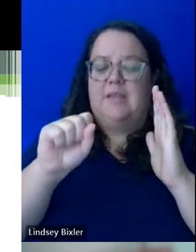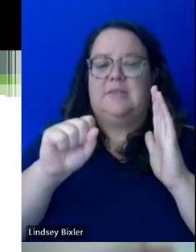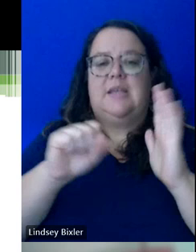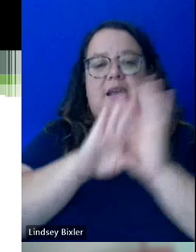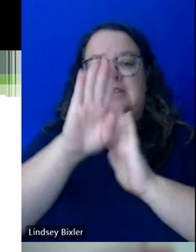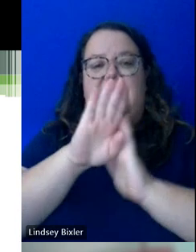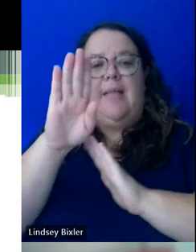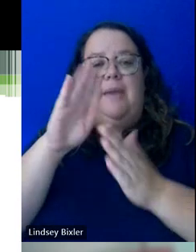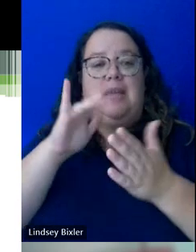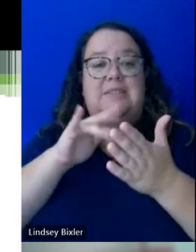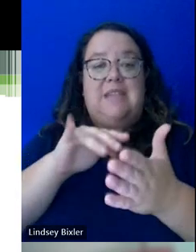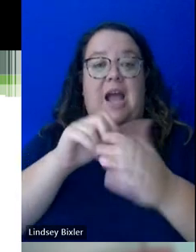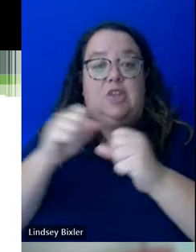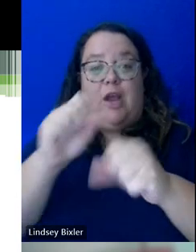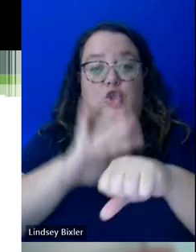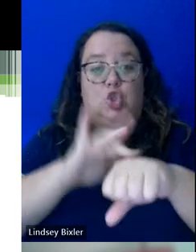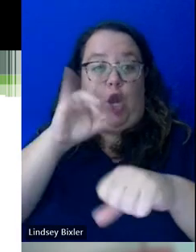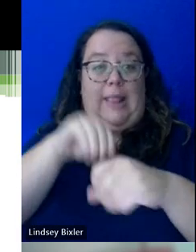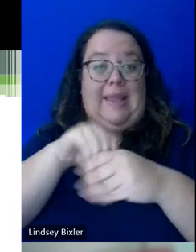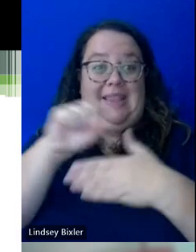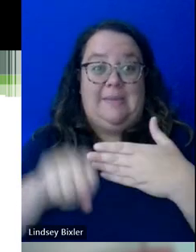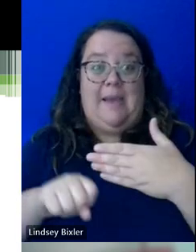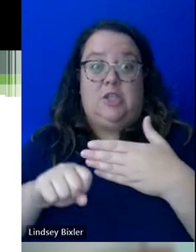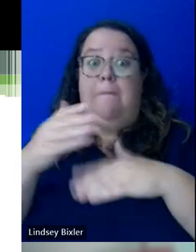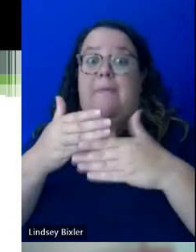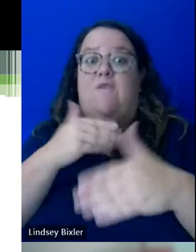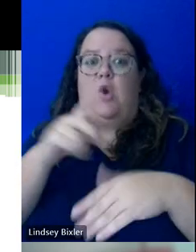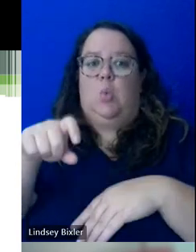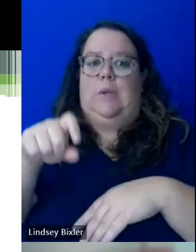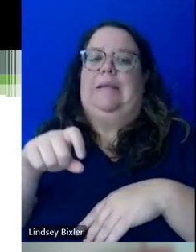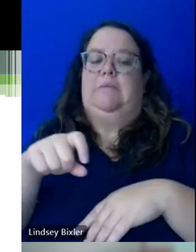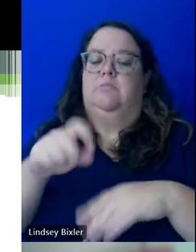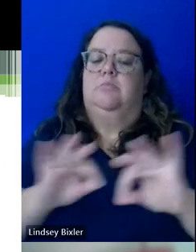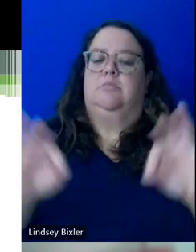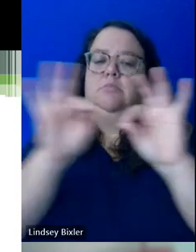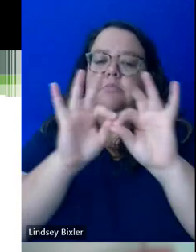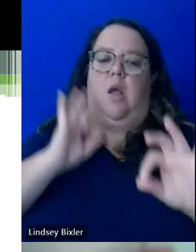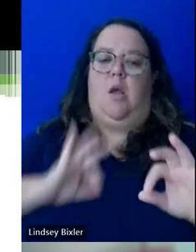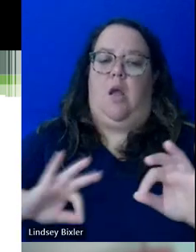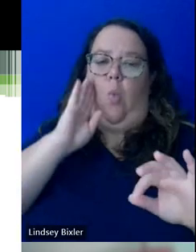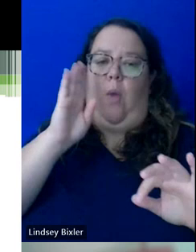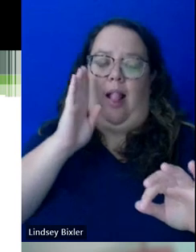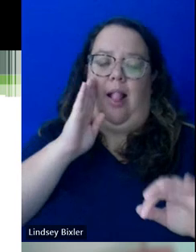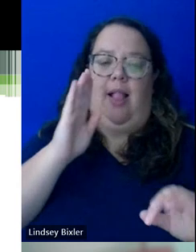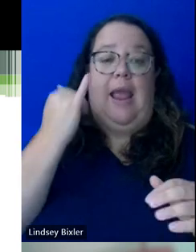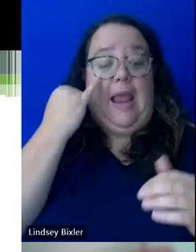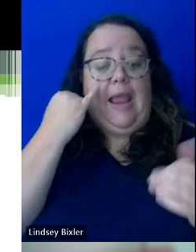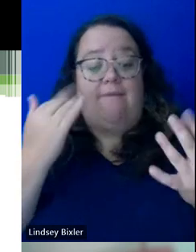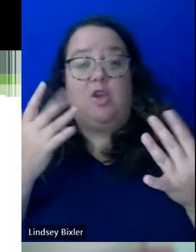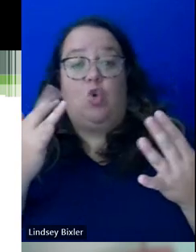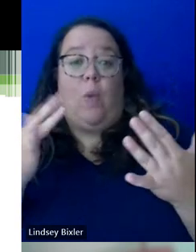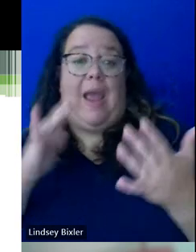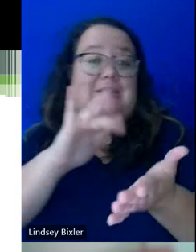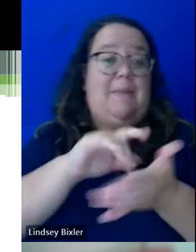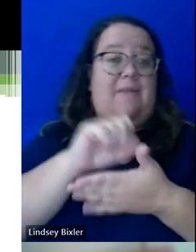in the semester before you need them is going to pay dividends later on. If you try and do that midstream,